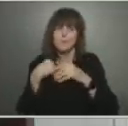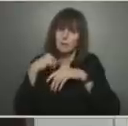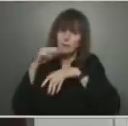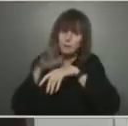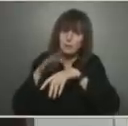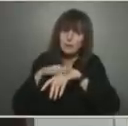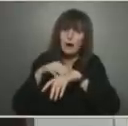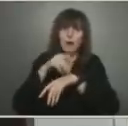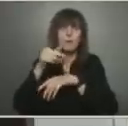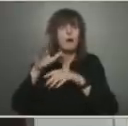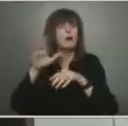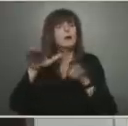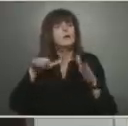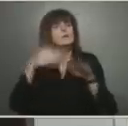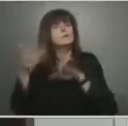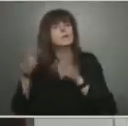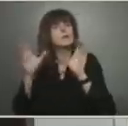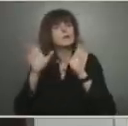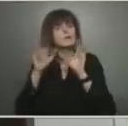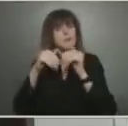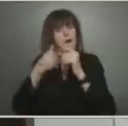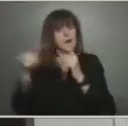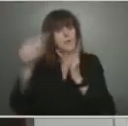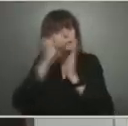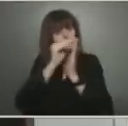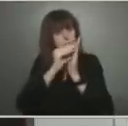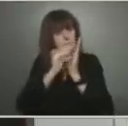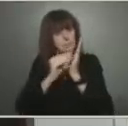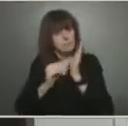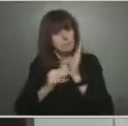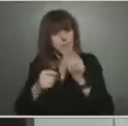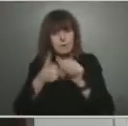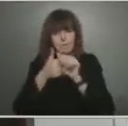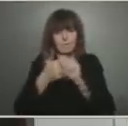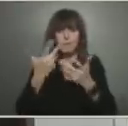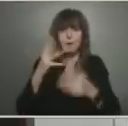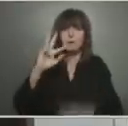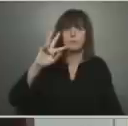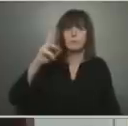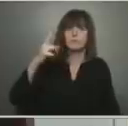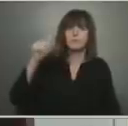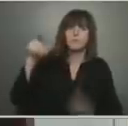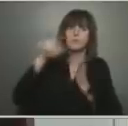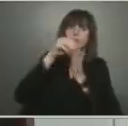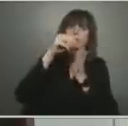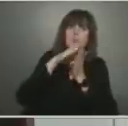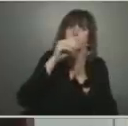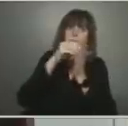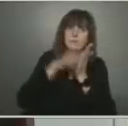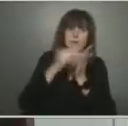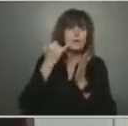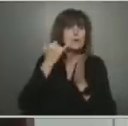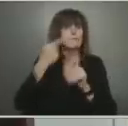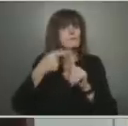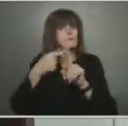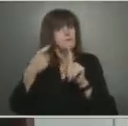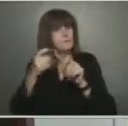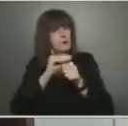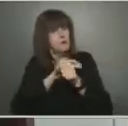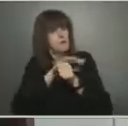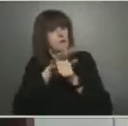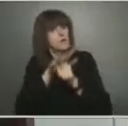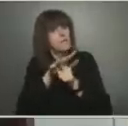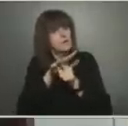Organization's instructions on how to document the death if it's caused by or associated with COVID-19.